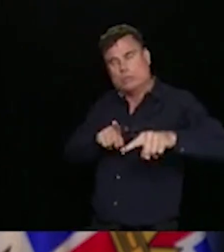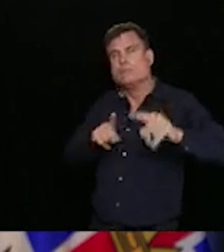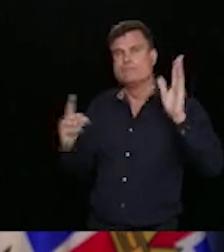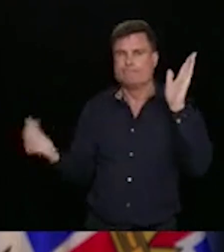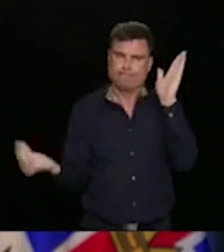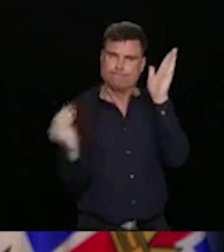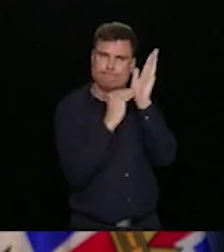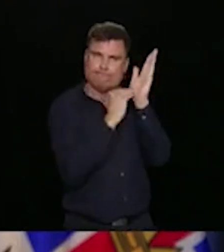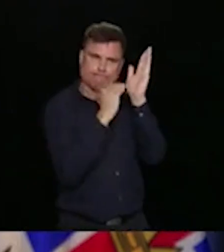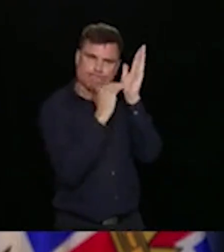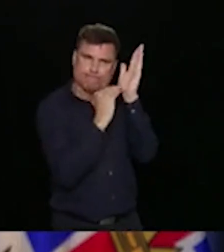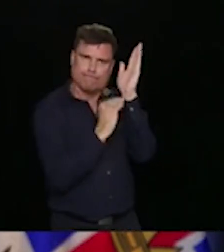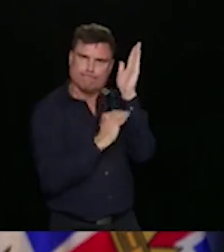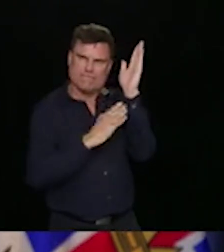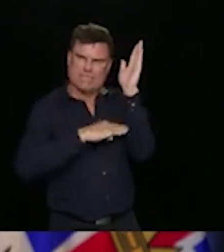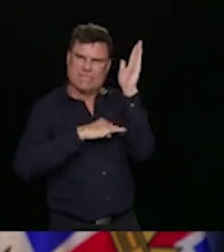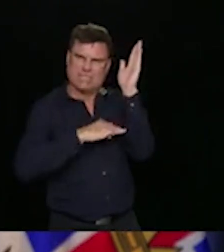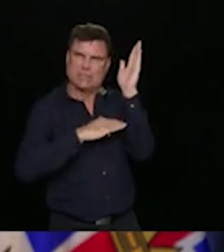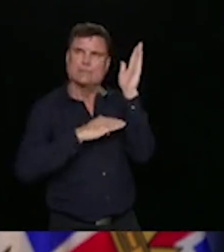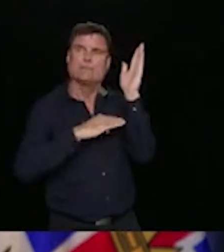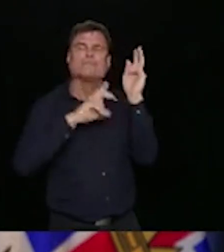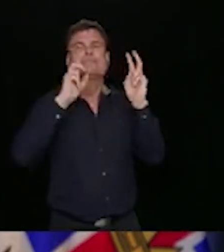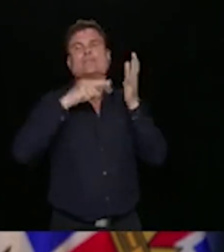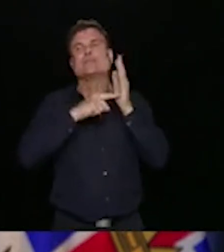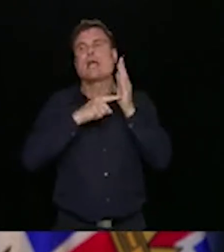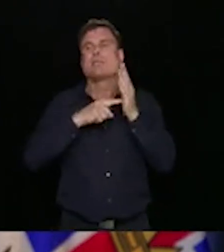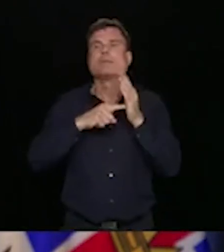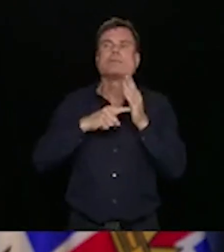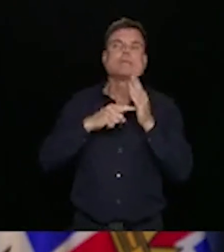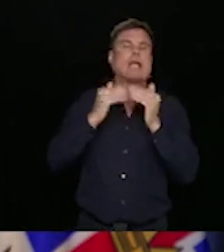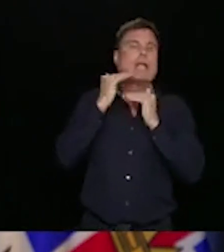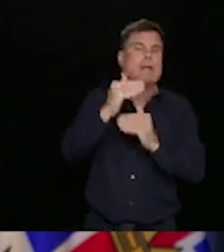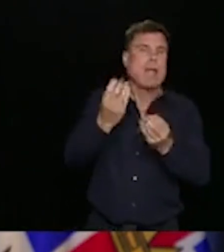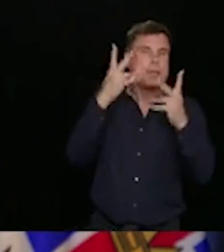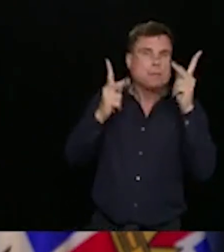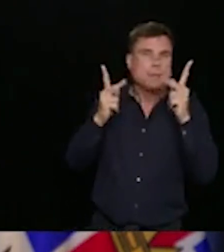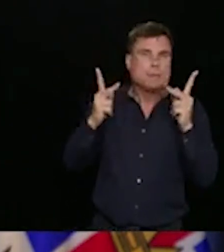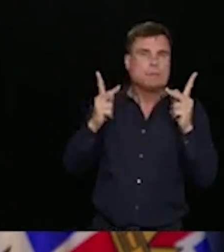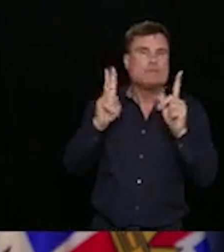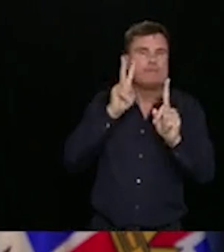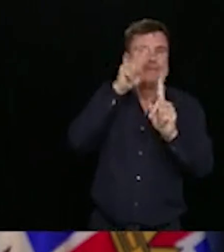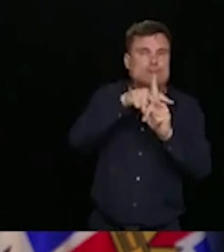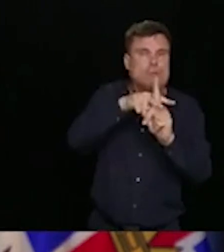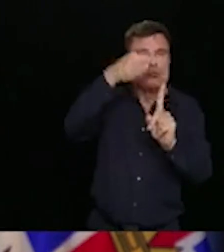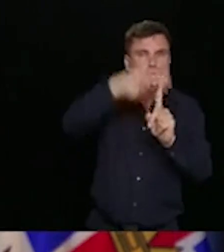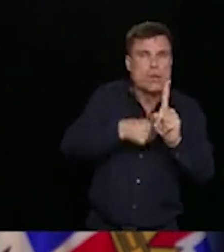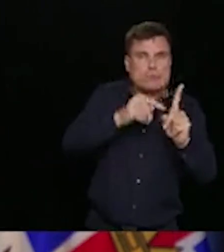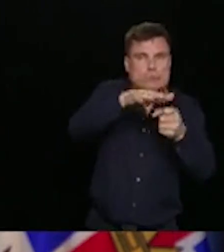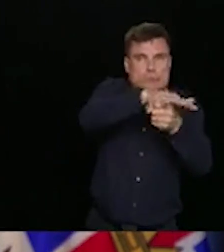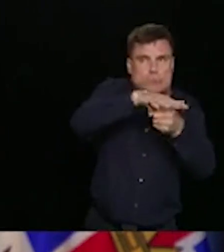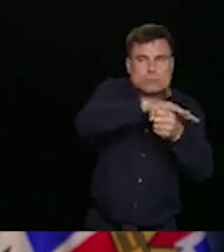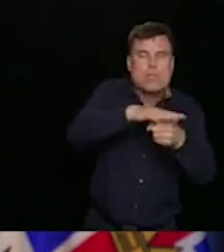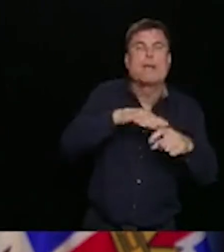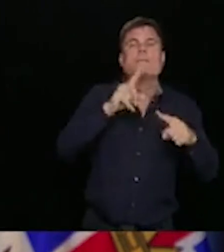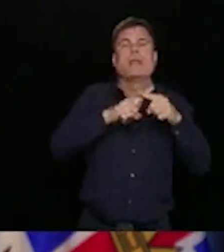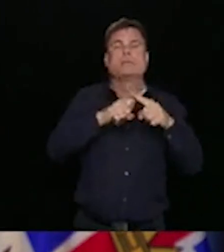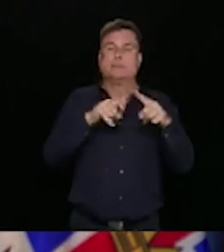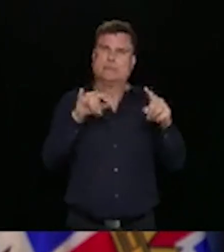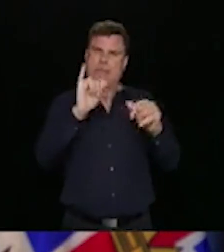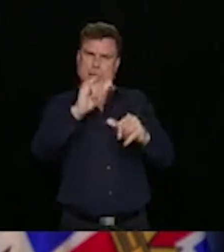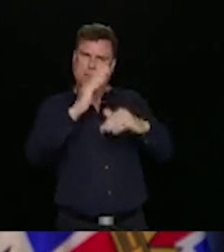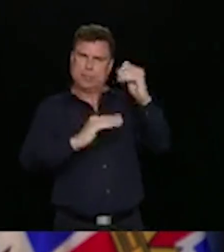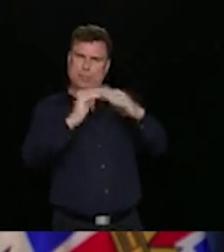restrictions on the numbers of people based on the size of the houseboat or the boat or the room. But also